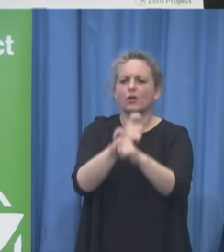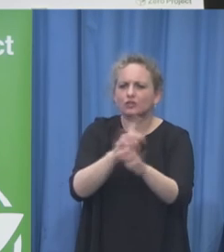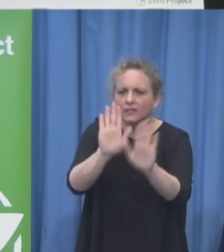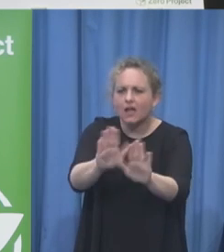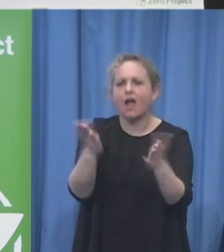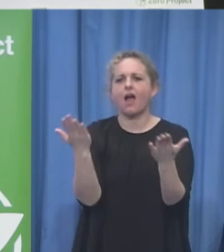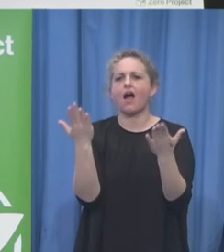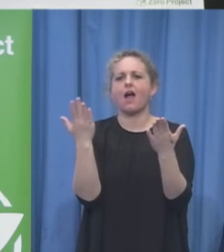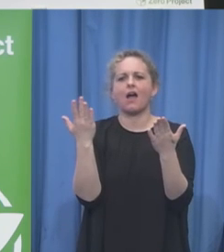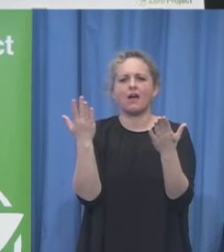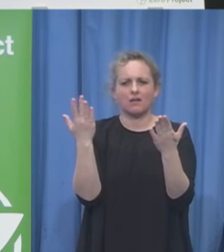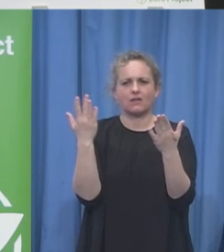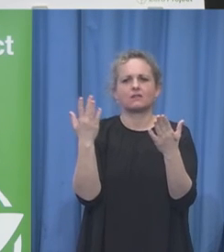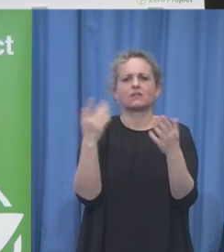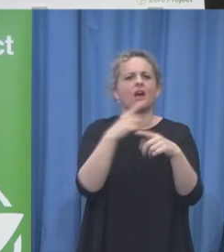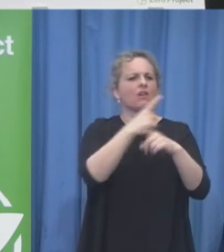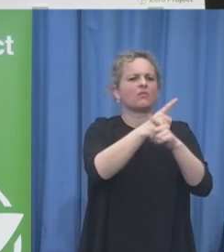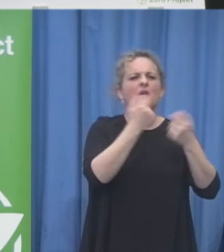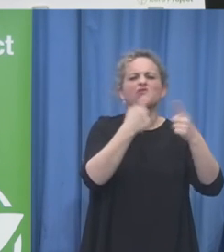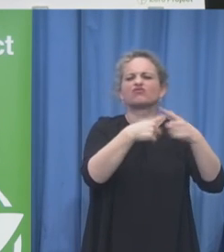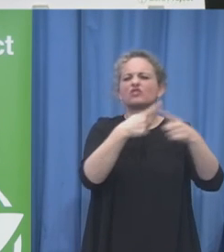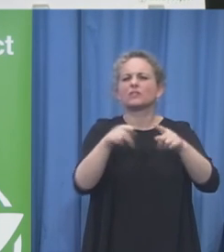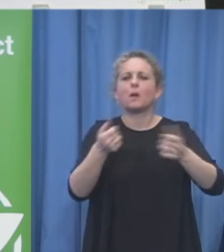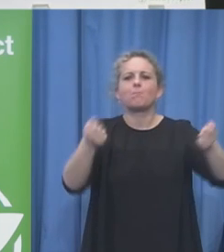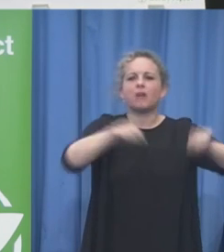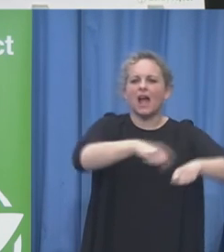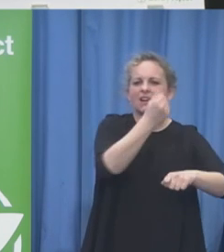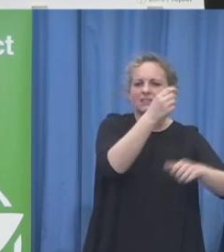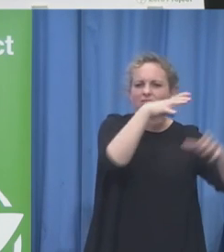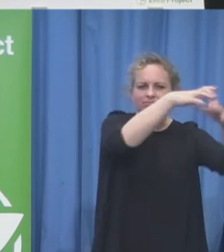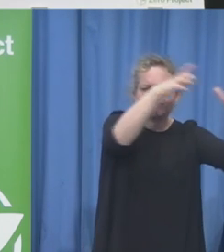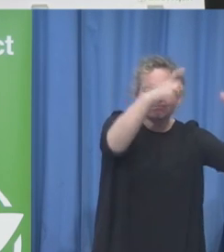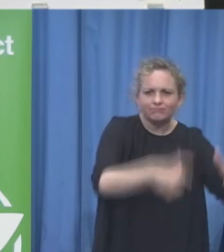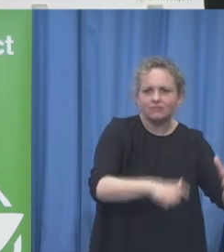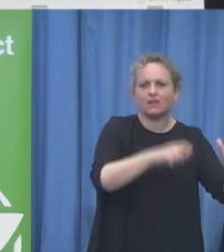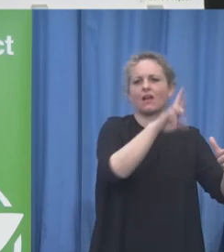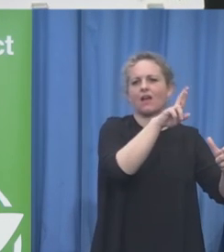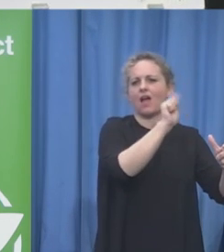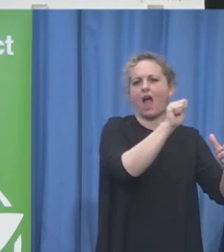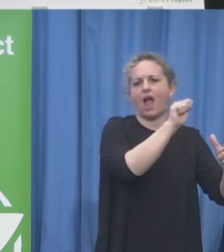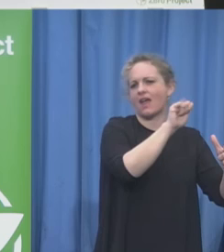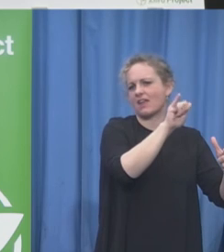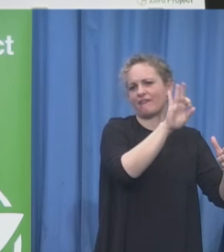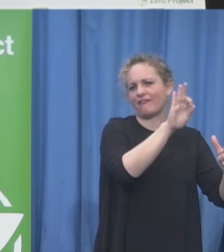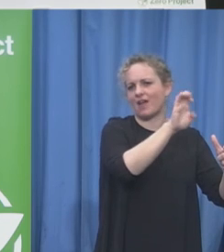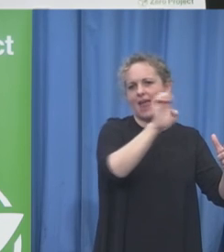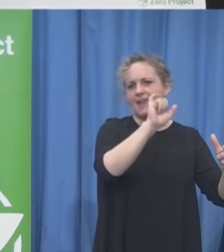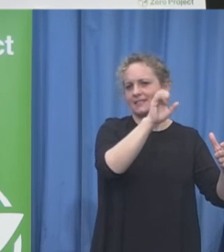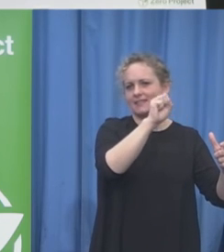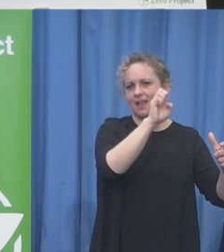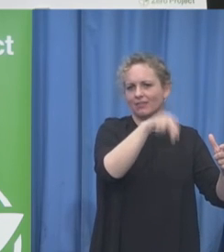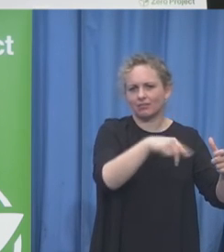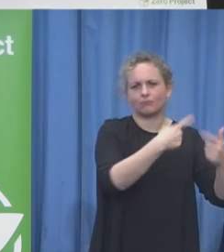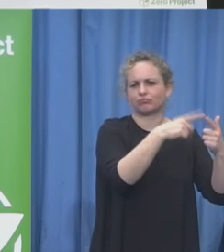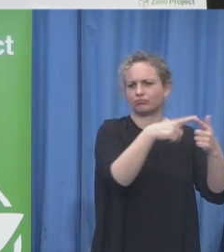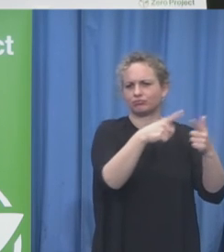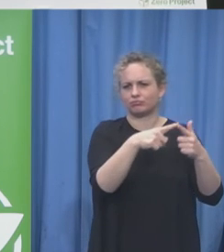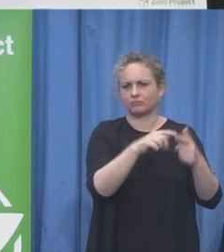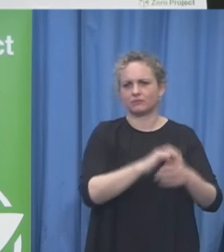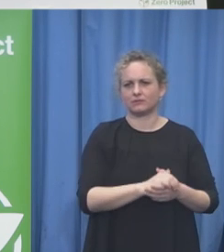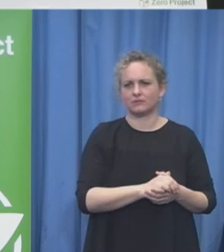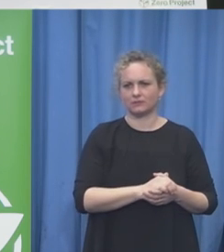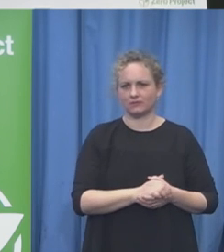Verbund, Brau Union, Pre-Mikwamed Group, Shira and